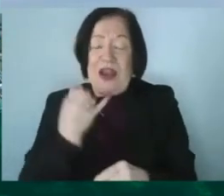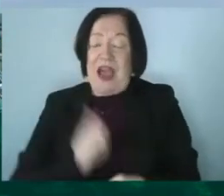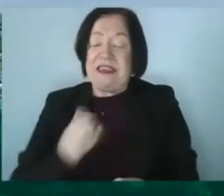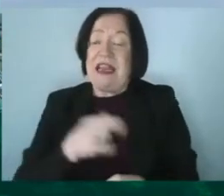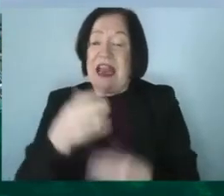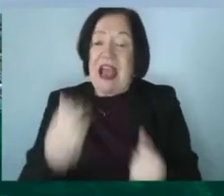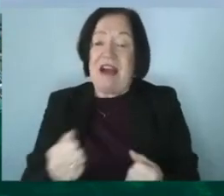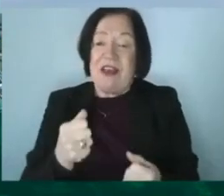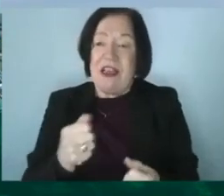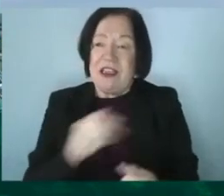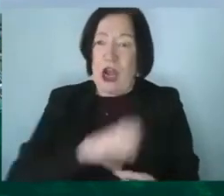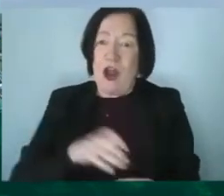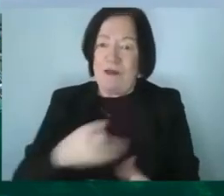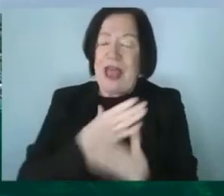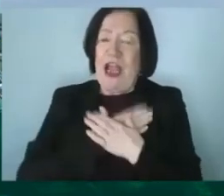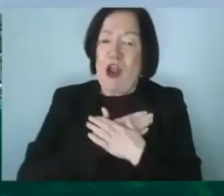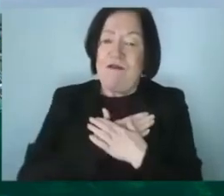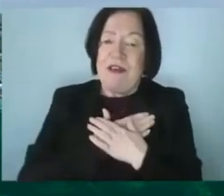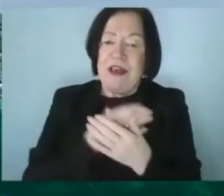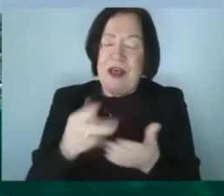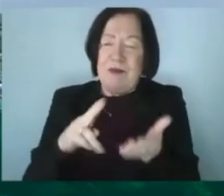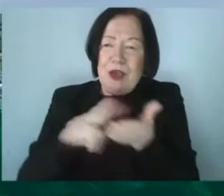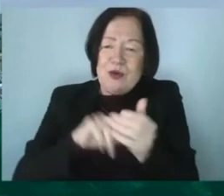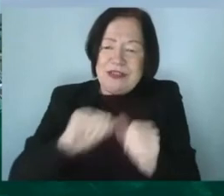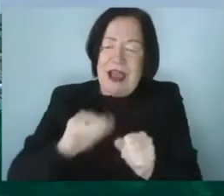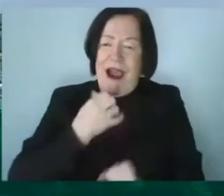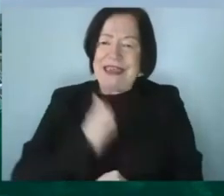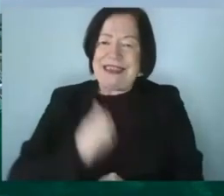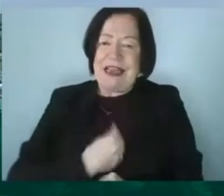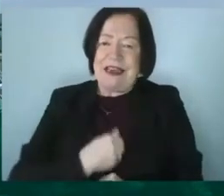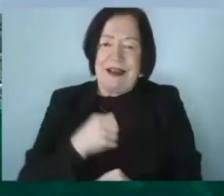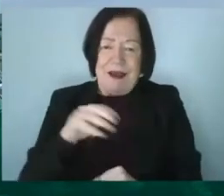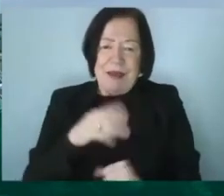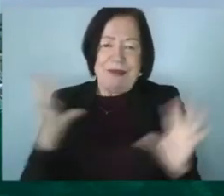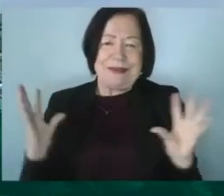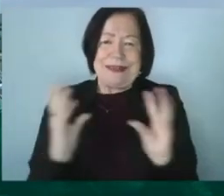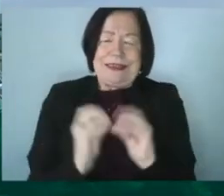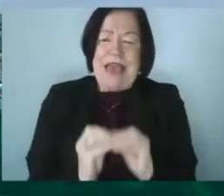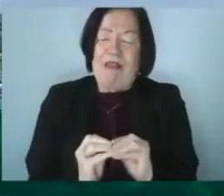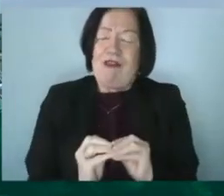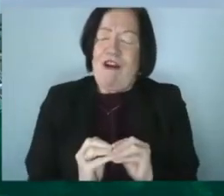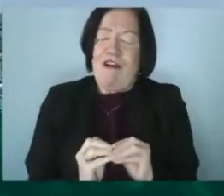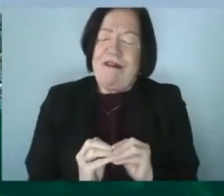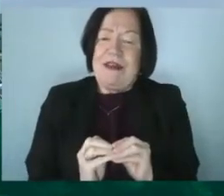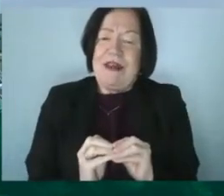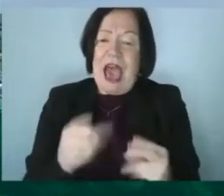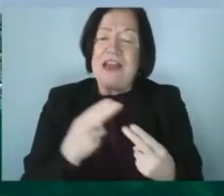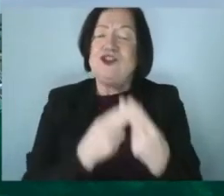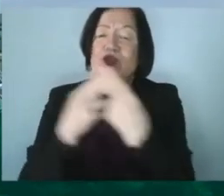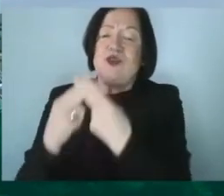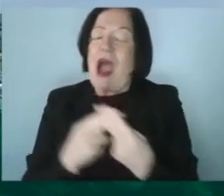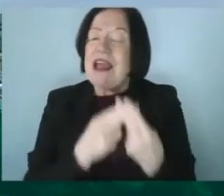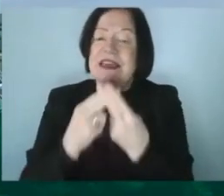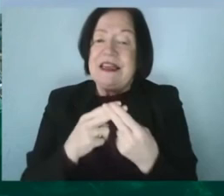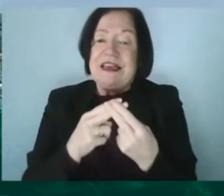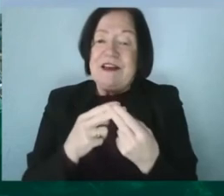called the day law but it's about using that identity in a way that brings people together and and it is uniting in in the sense of it's